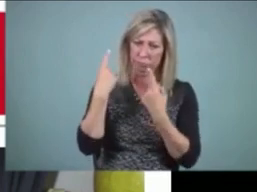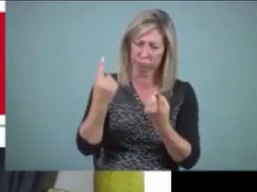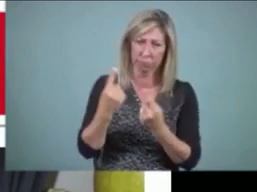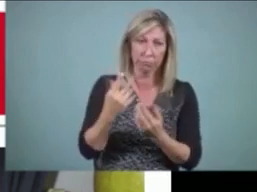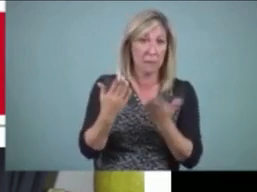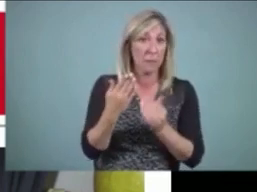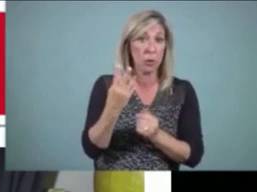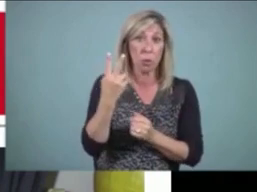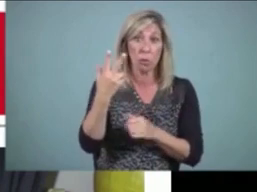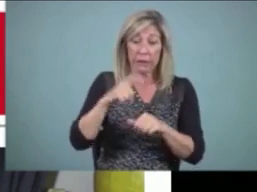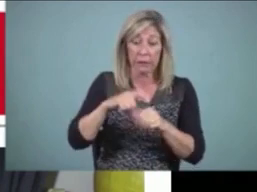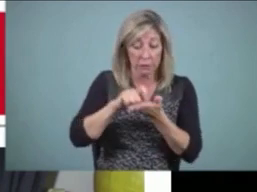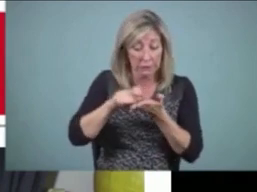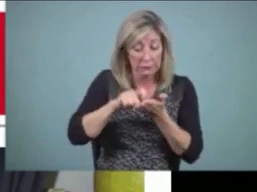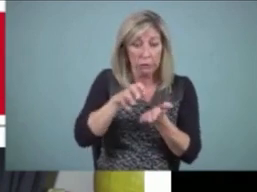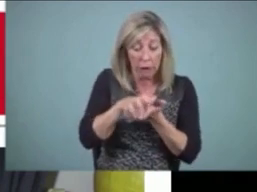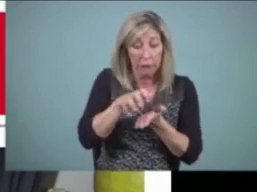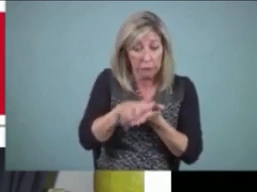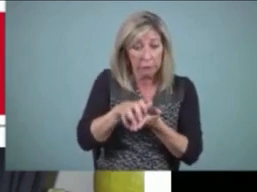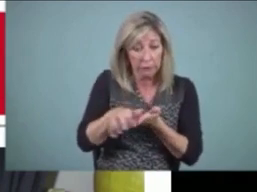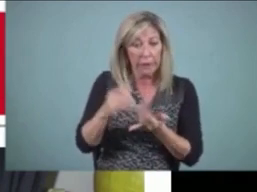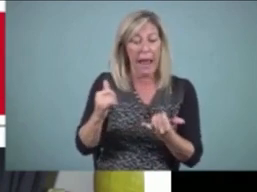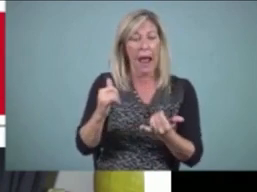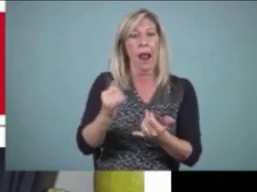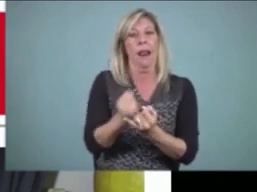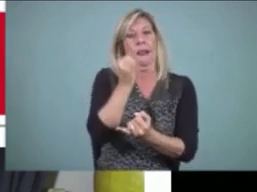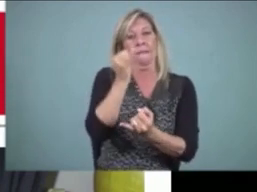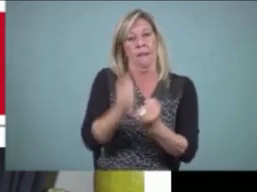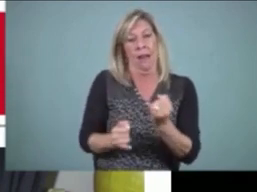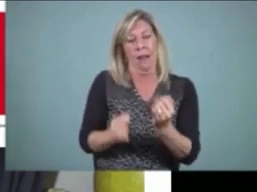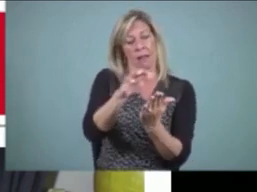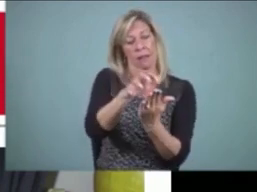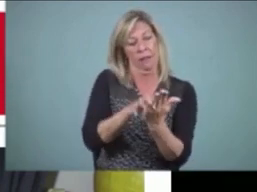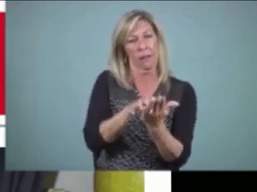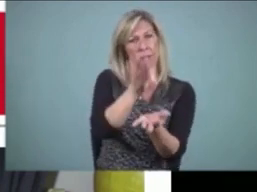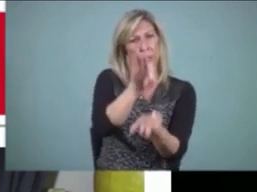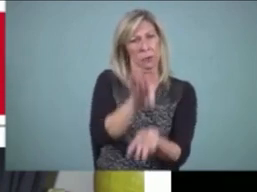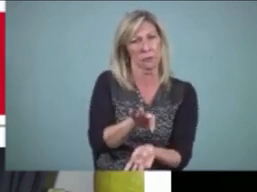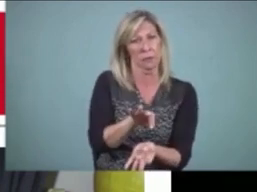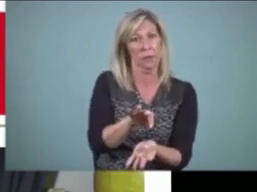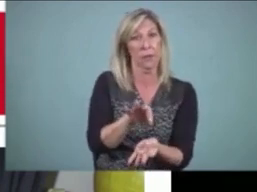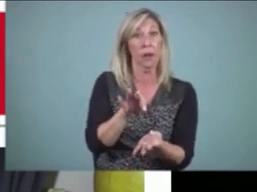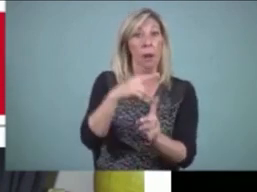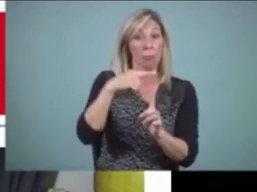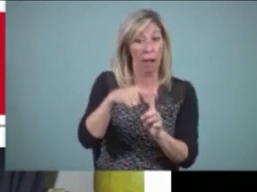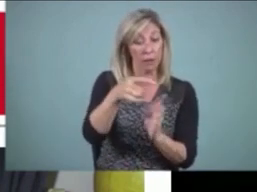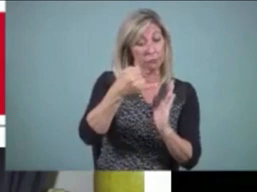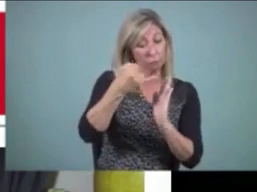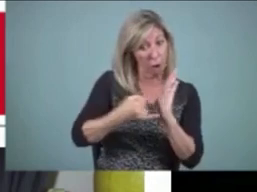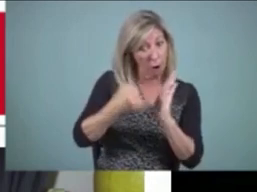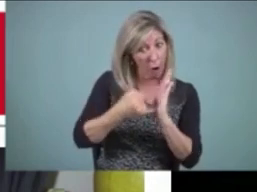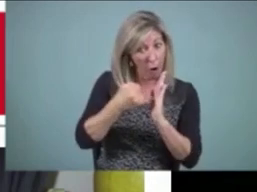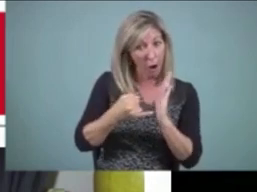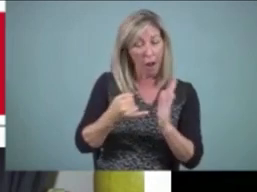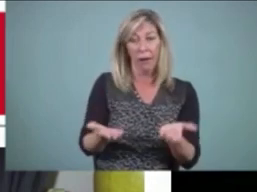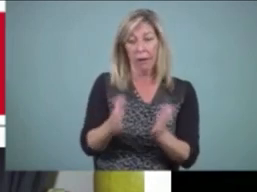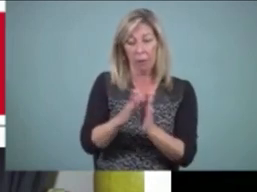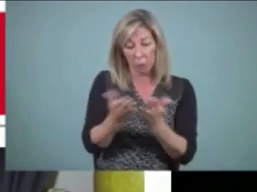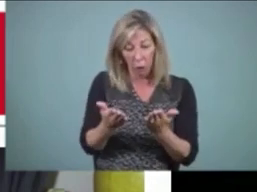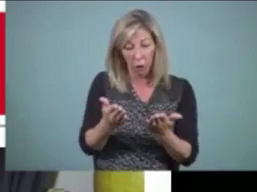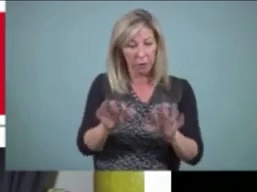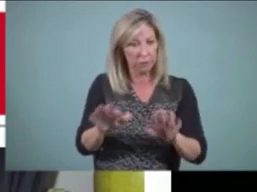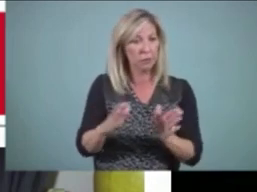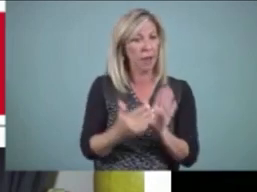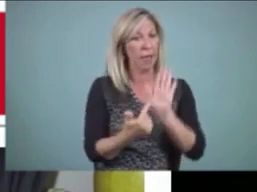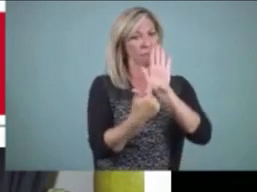and now we've got to a final form and they've illustrated it and made a book and they're going to share the book they made. The